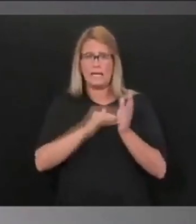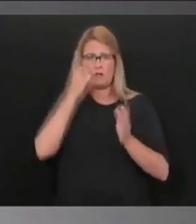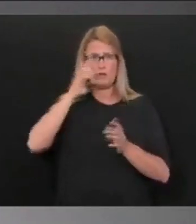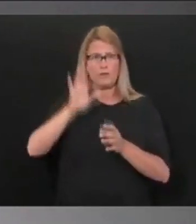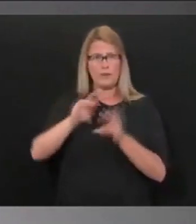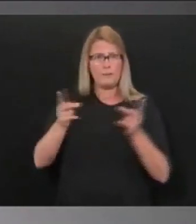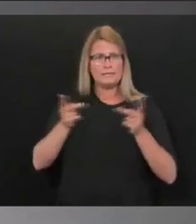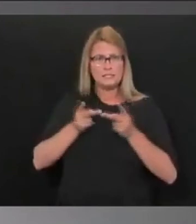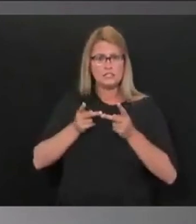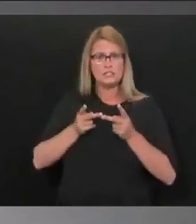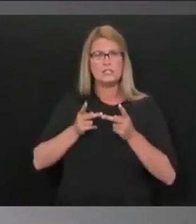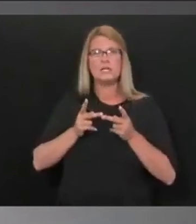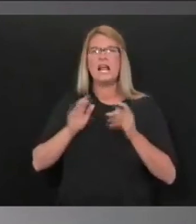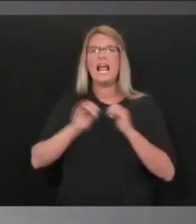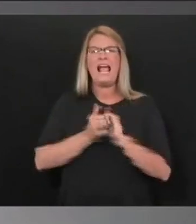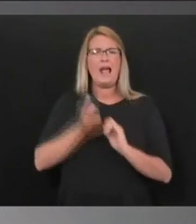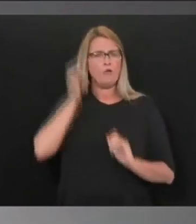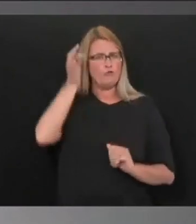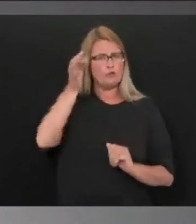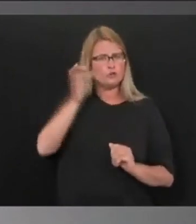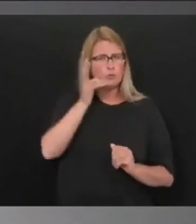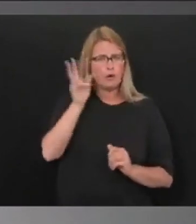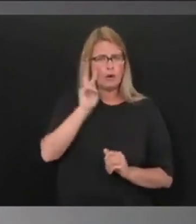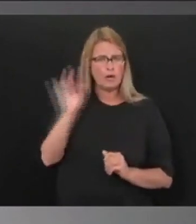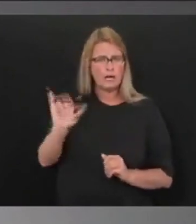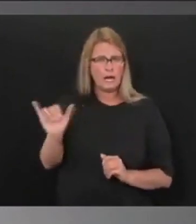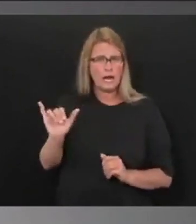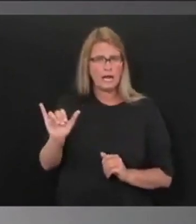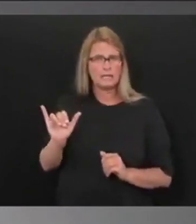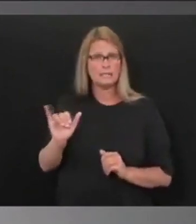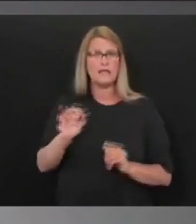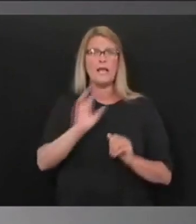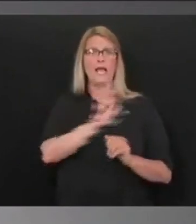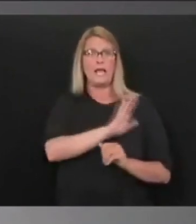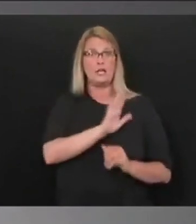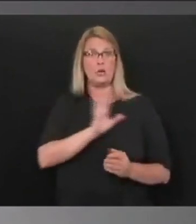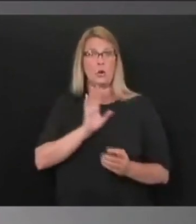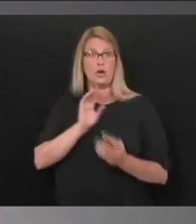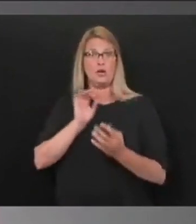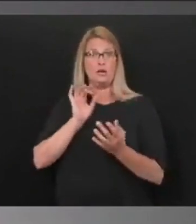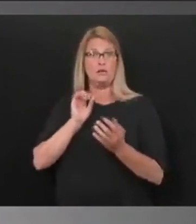leadership? And how do you think these changes will affect your relationship with the legislature?